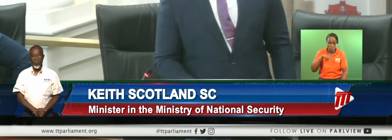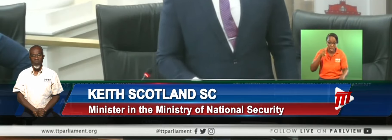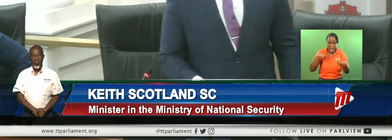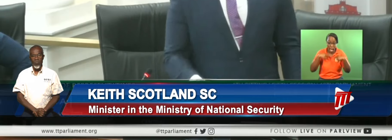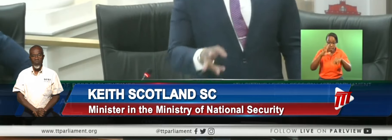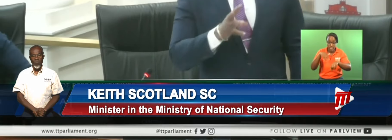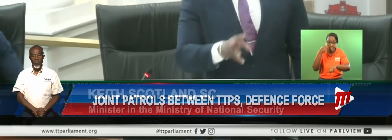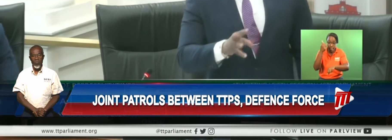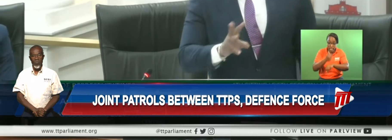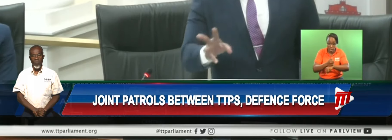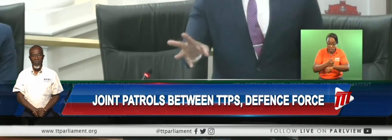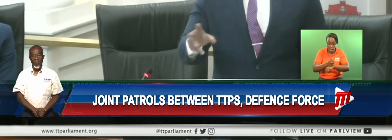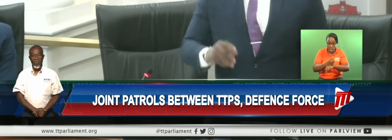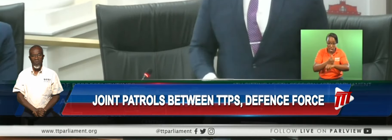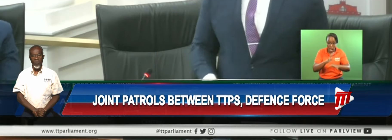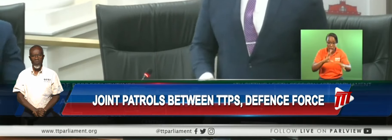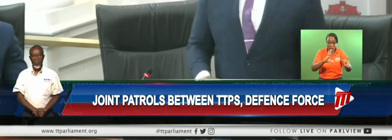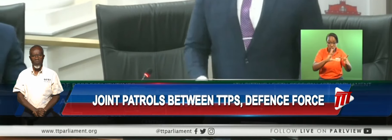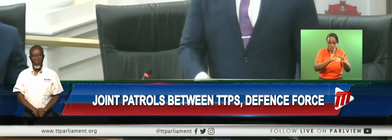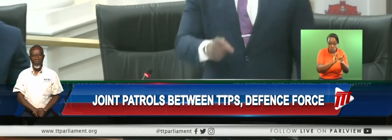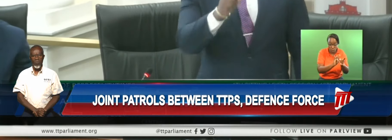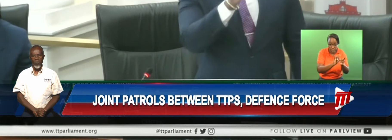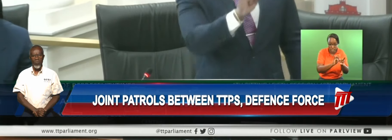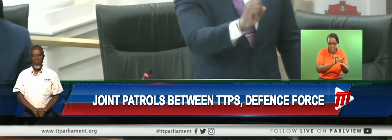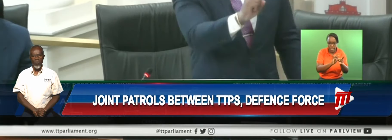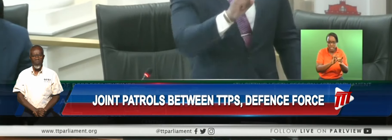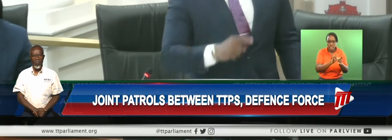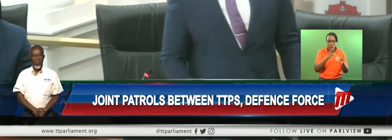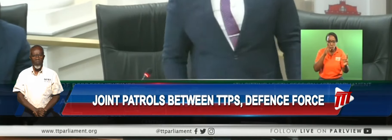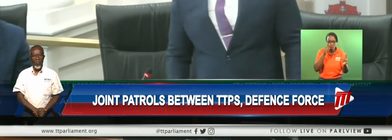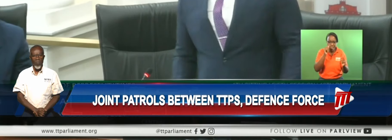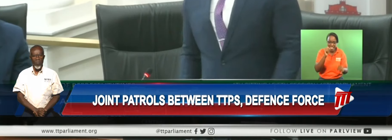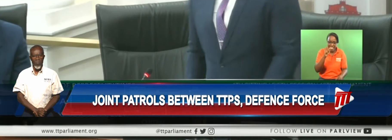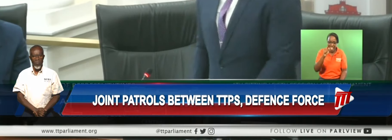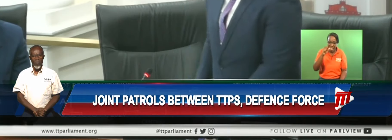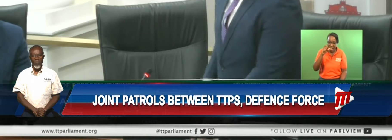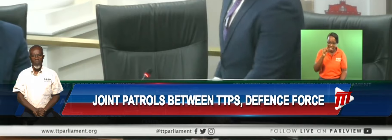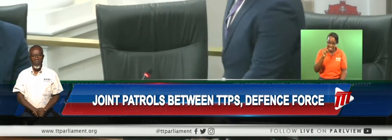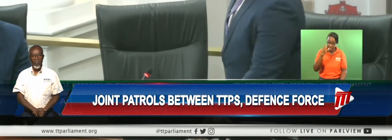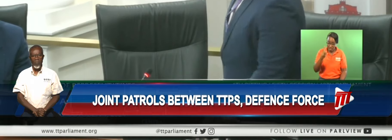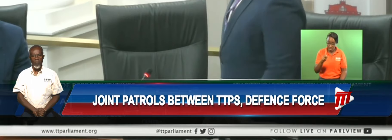established a joint task force between the police...